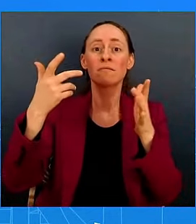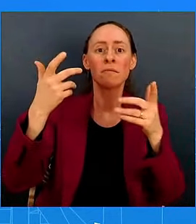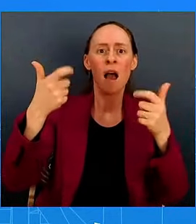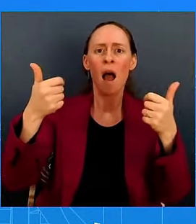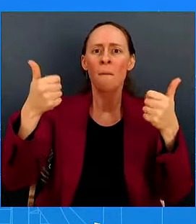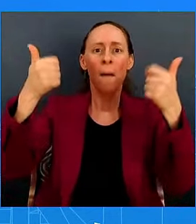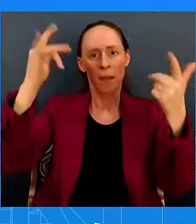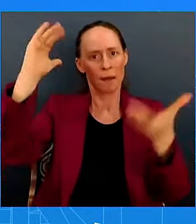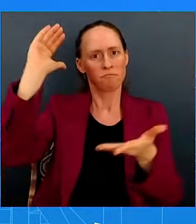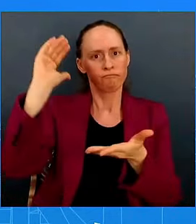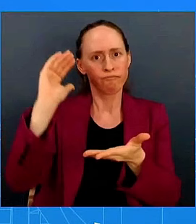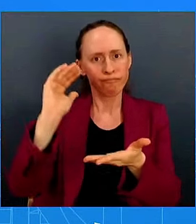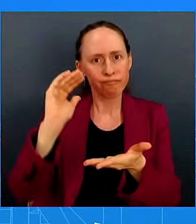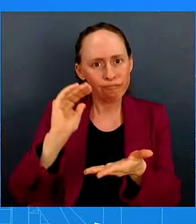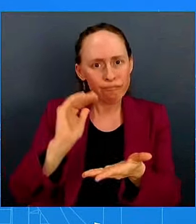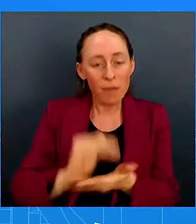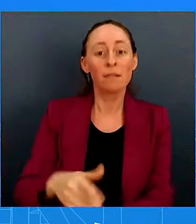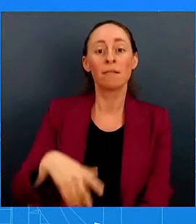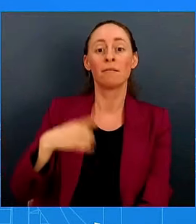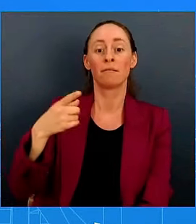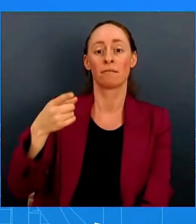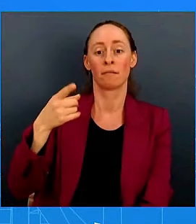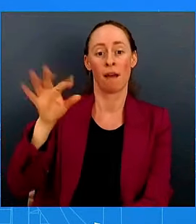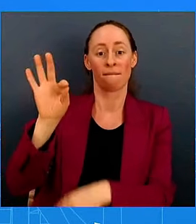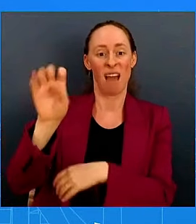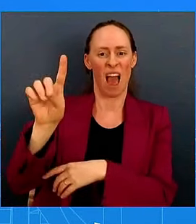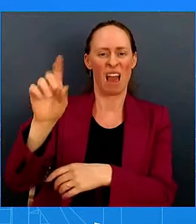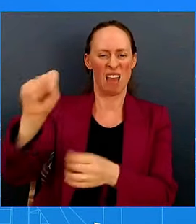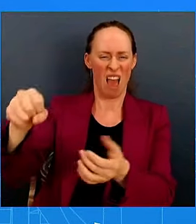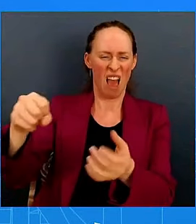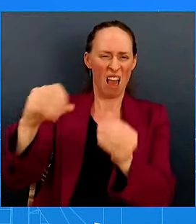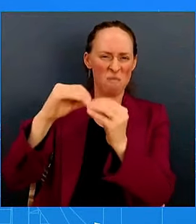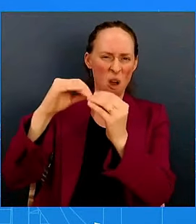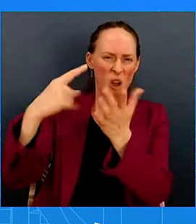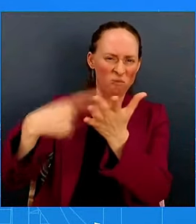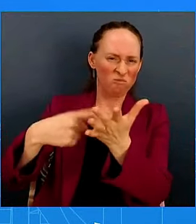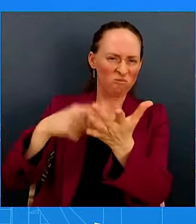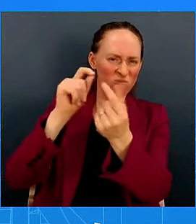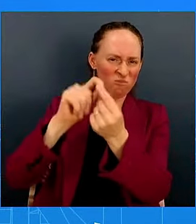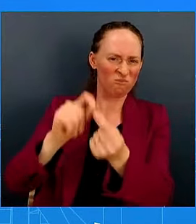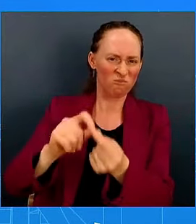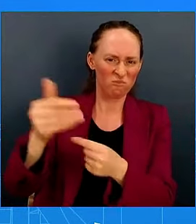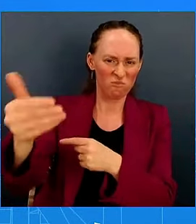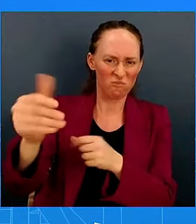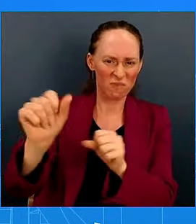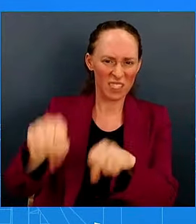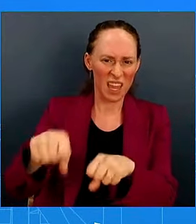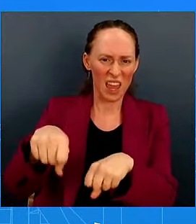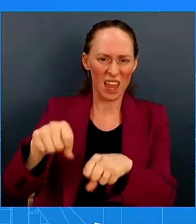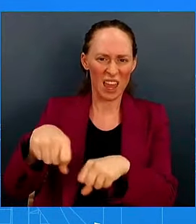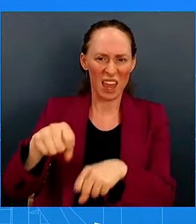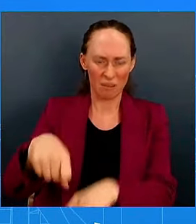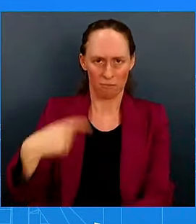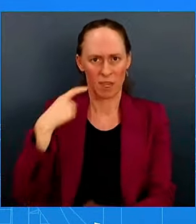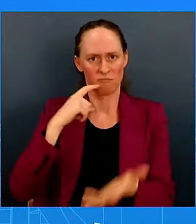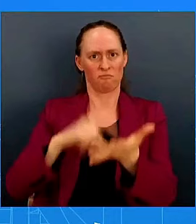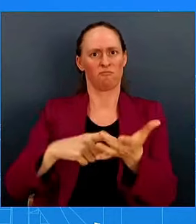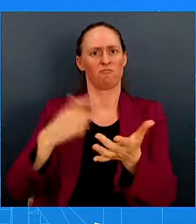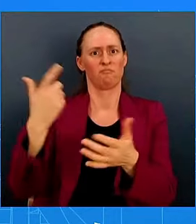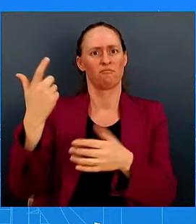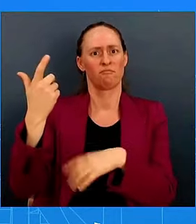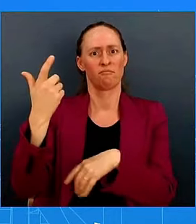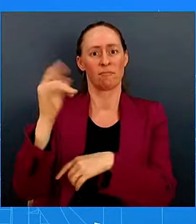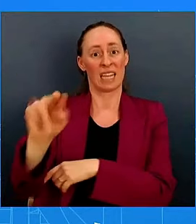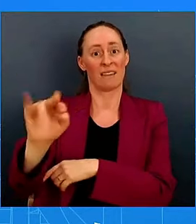to more specifics about their decision, their monetary decision. But we have seen inflation going down. I think that's important. That's important to the American people.